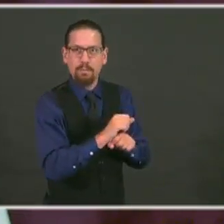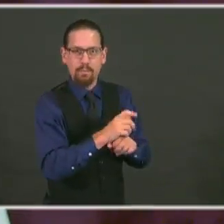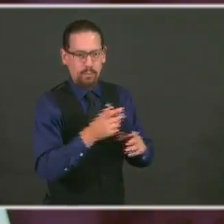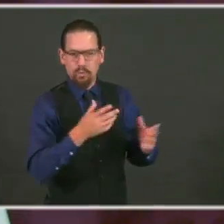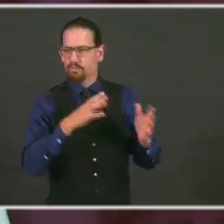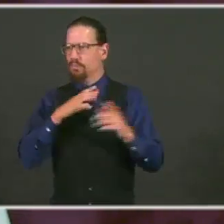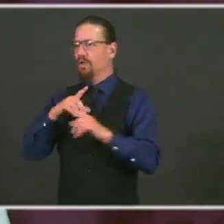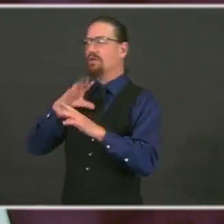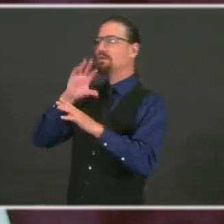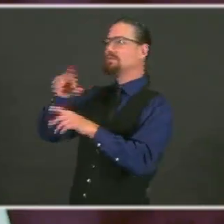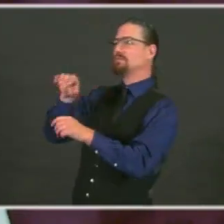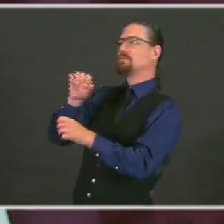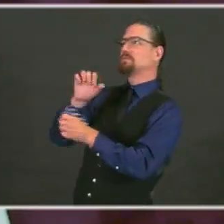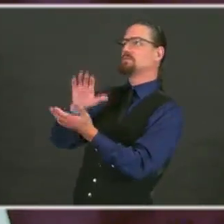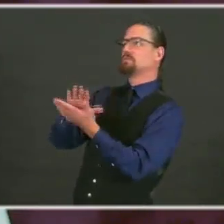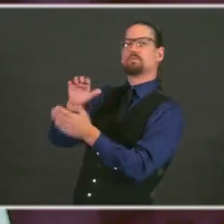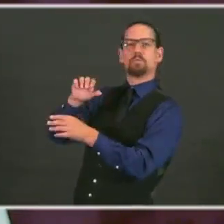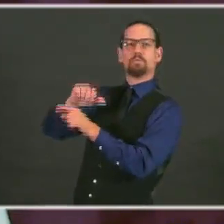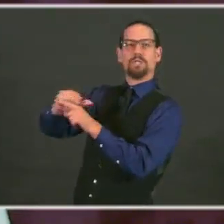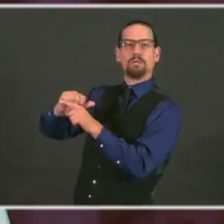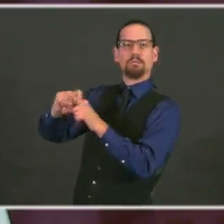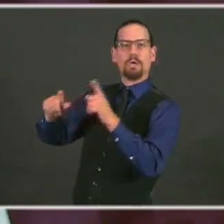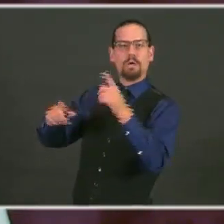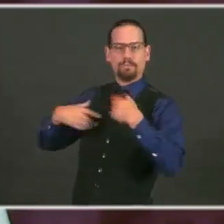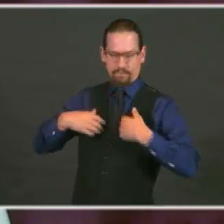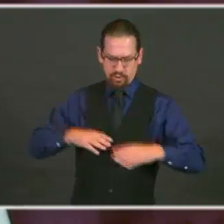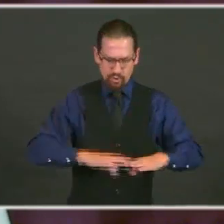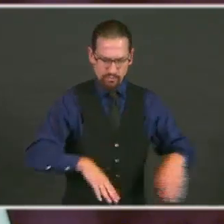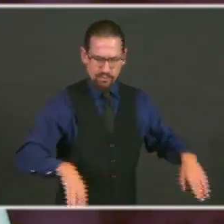with transportation during the training, we're going to pay for that.